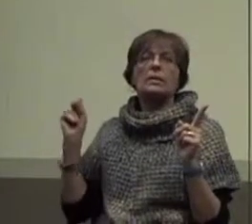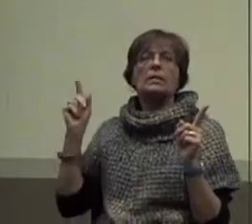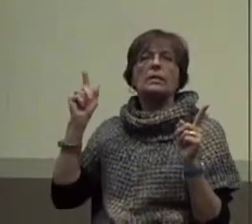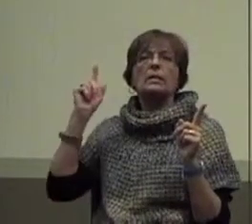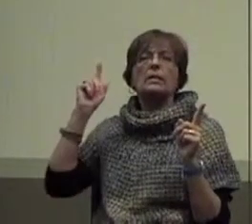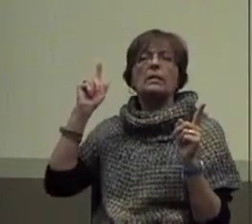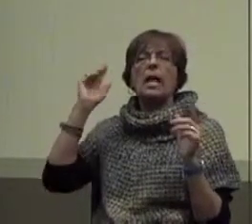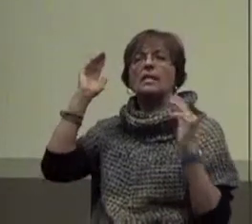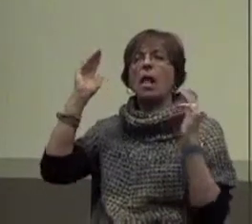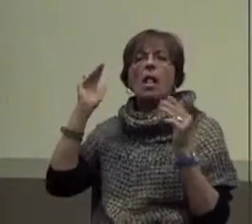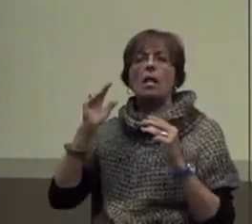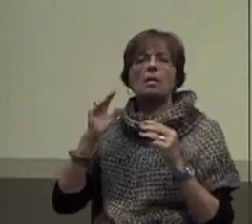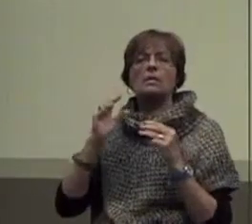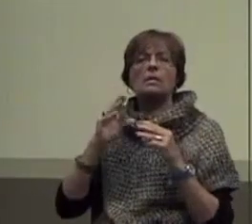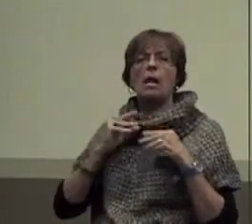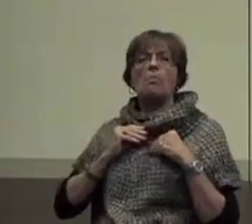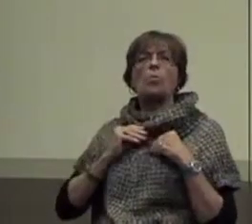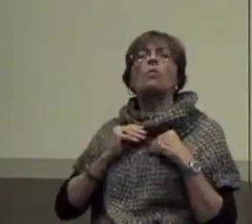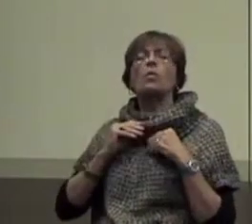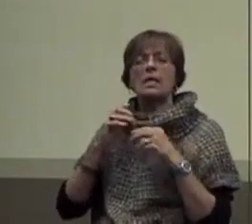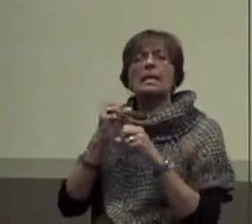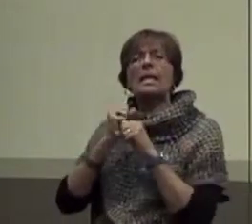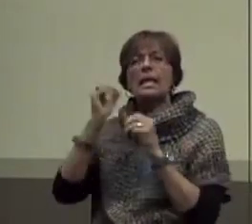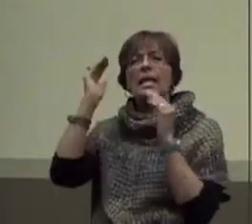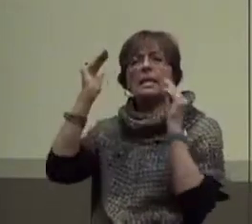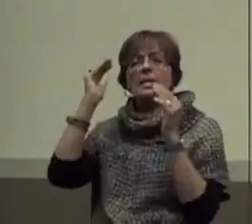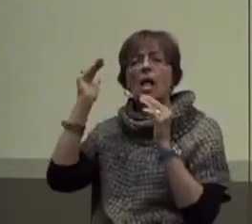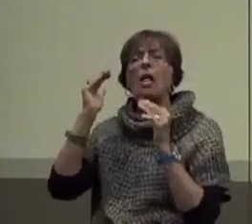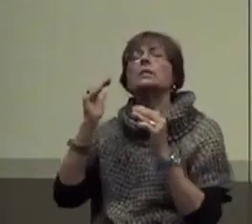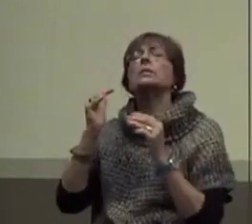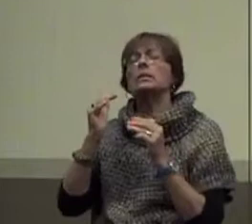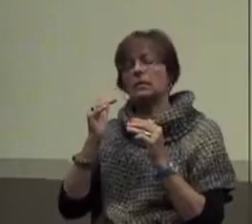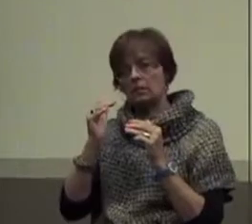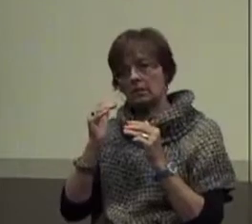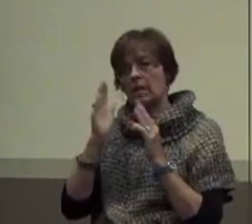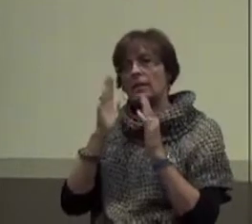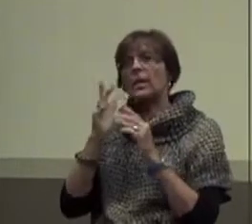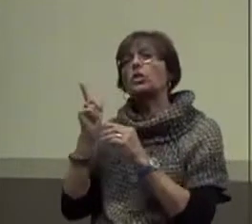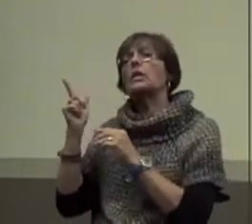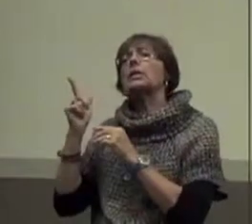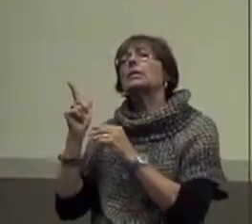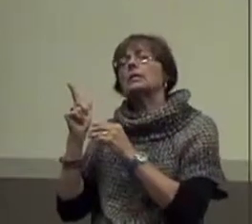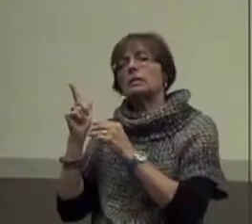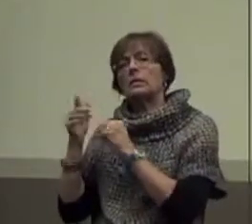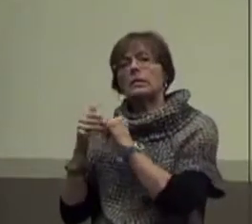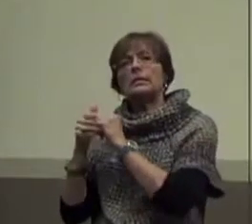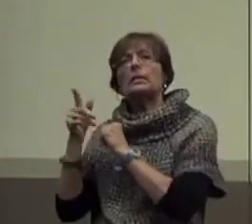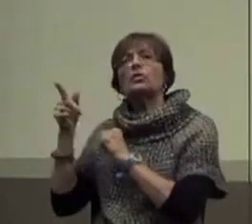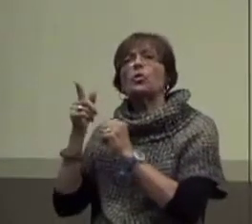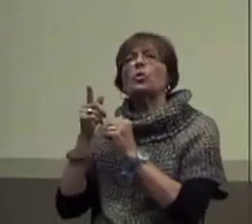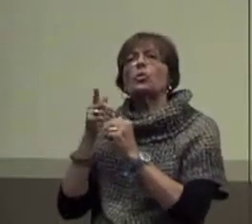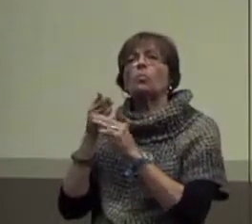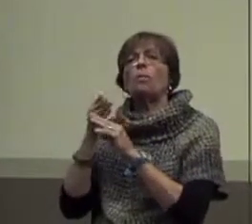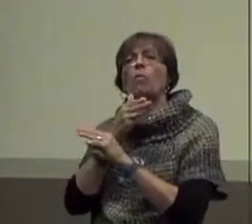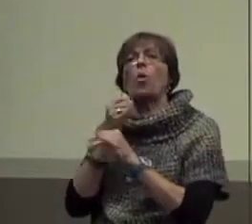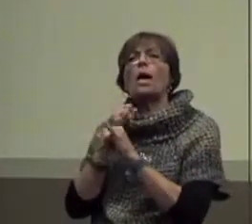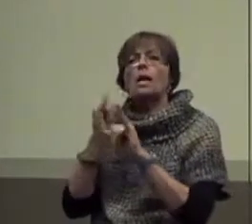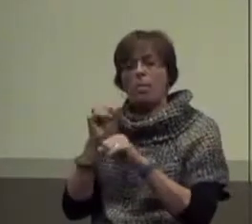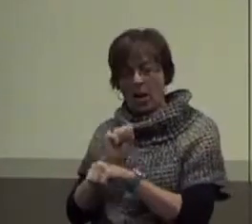Okay. Good. For getting adult attention. Good. Teacher assigns student a job to assist her before independent work.